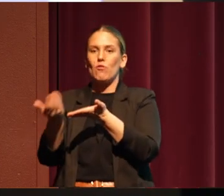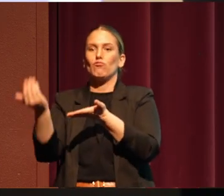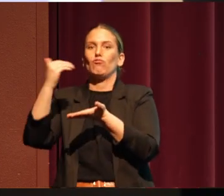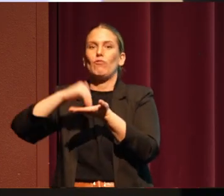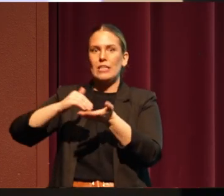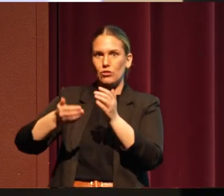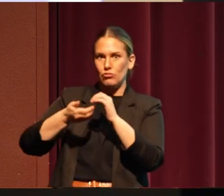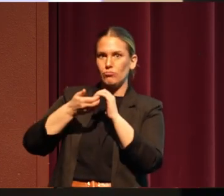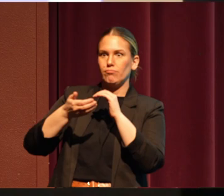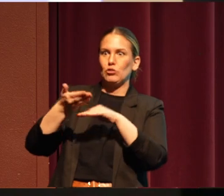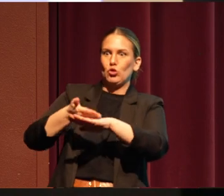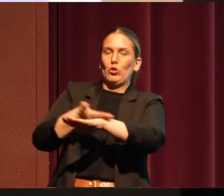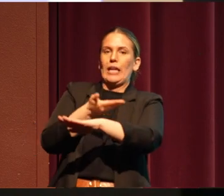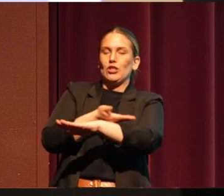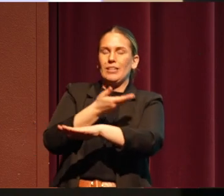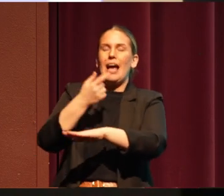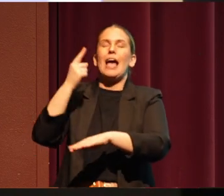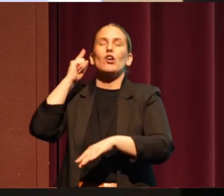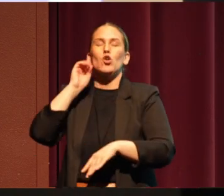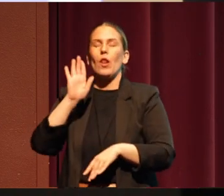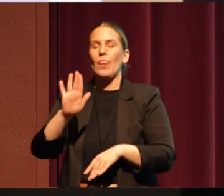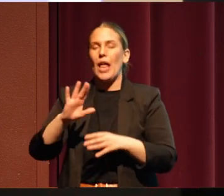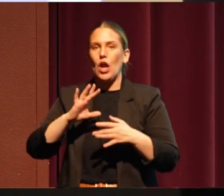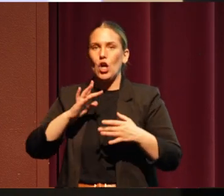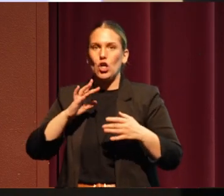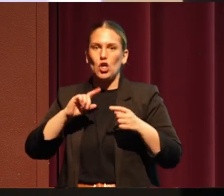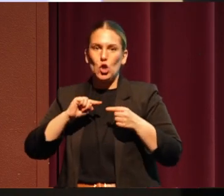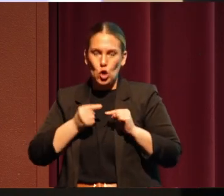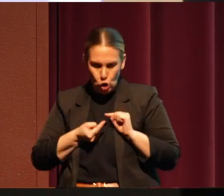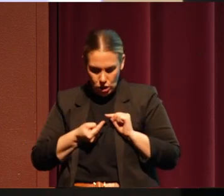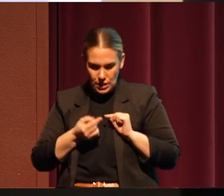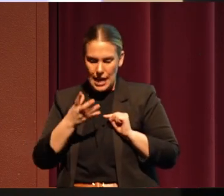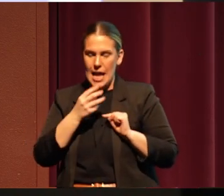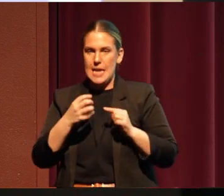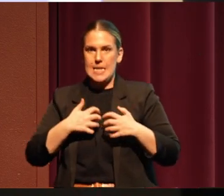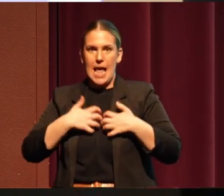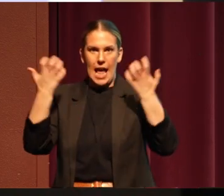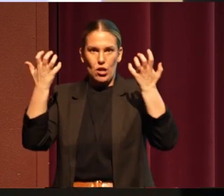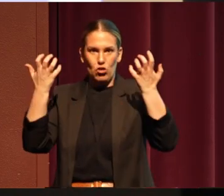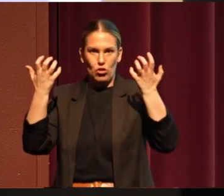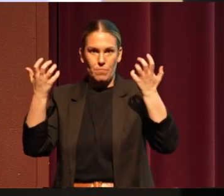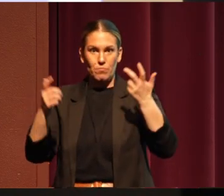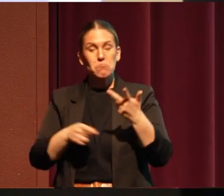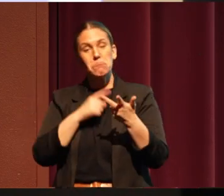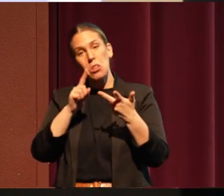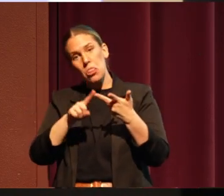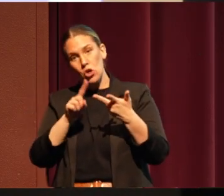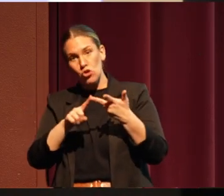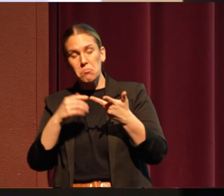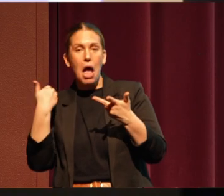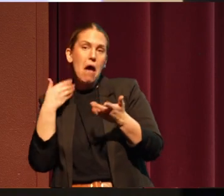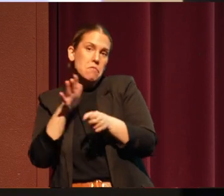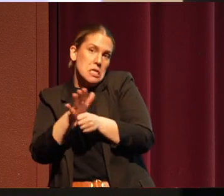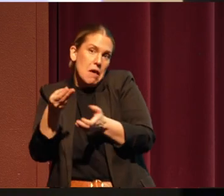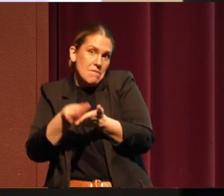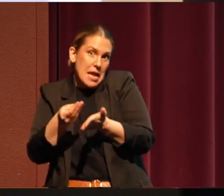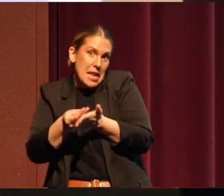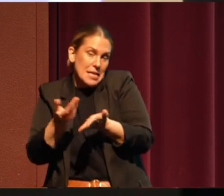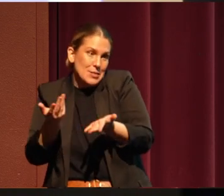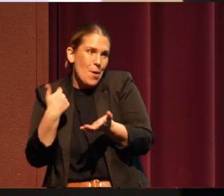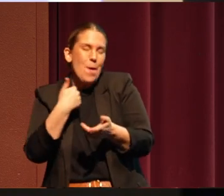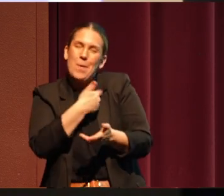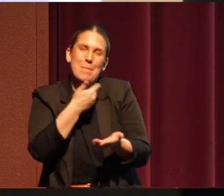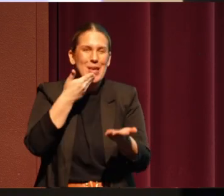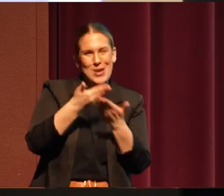heard their hurt and their anger. And we had enough funding left to do a third video. So we were going to be good little